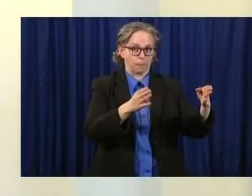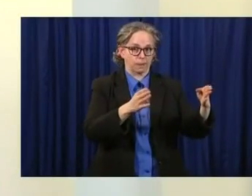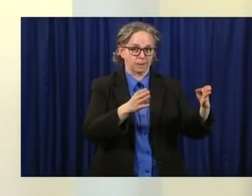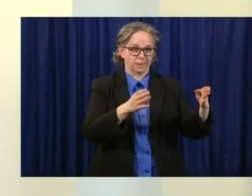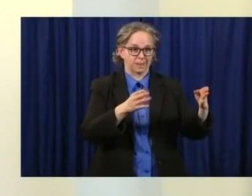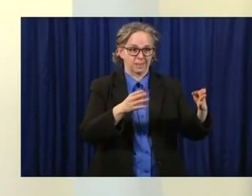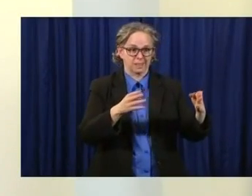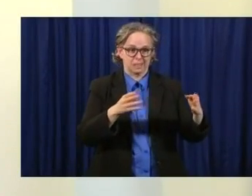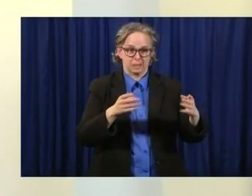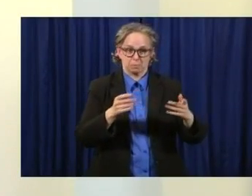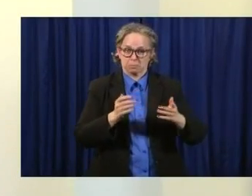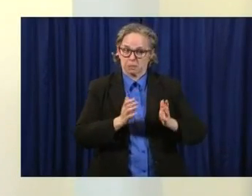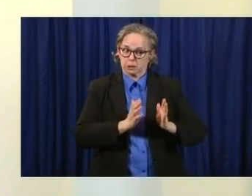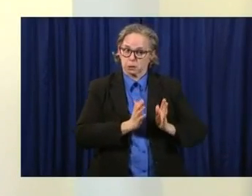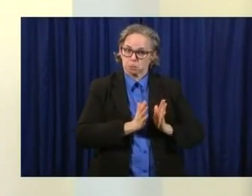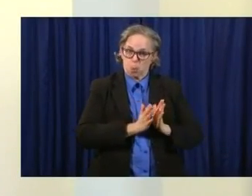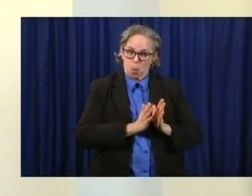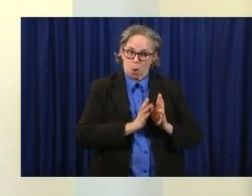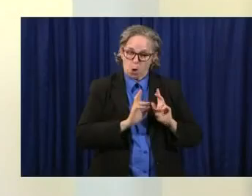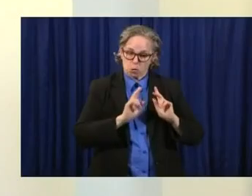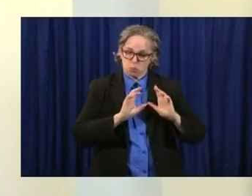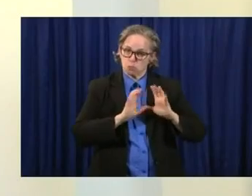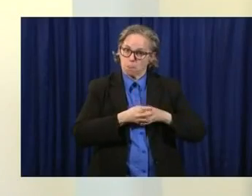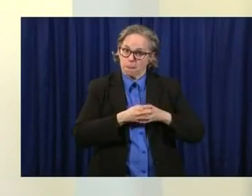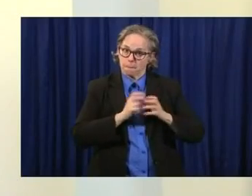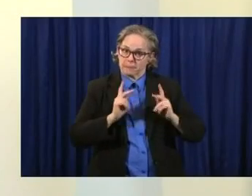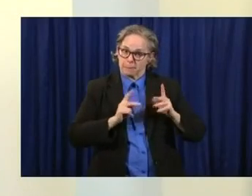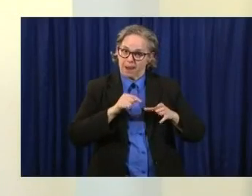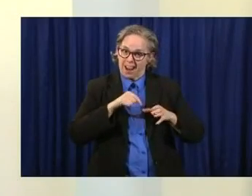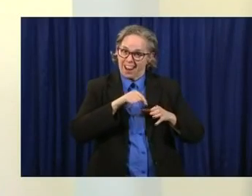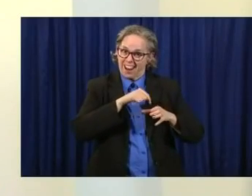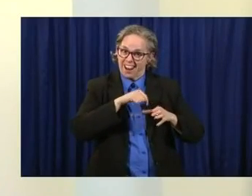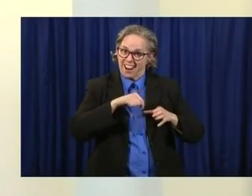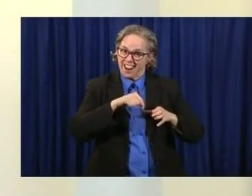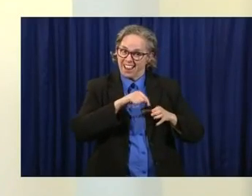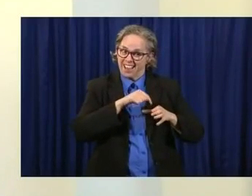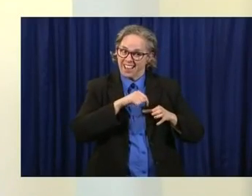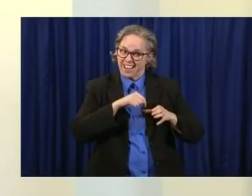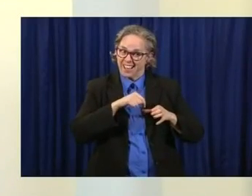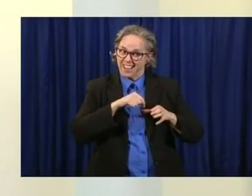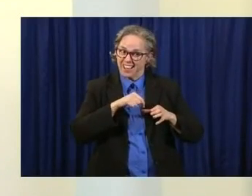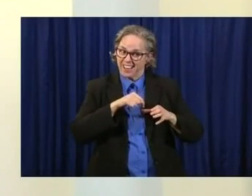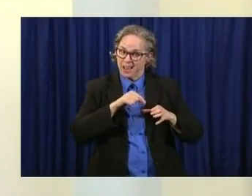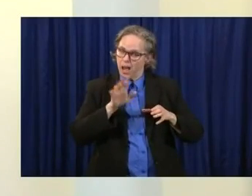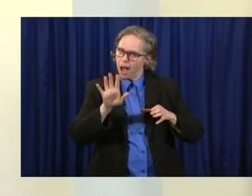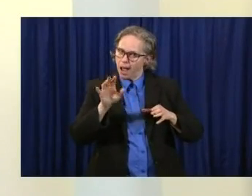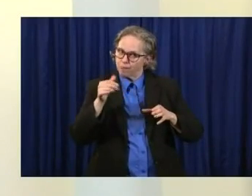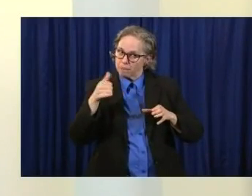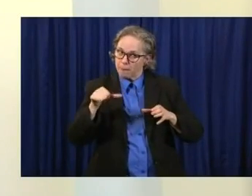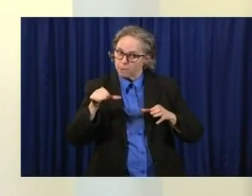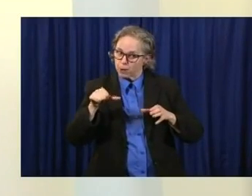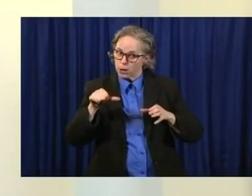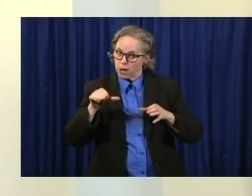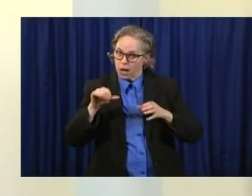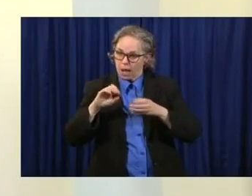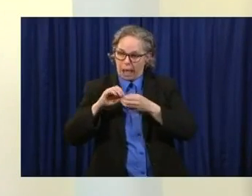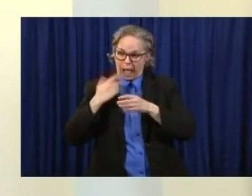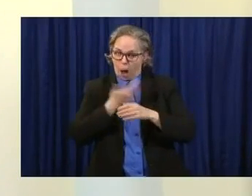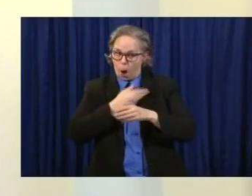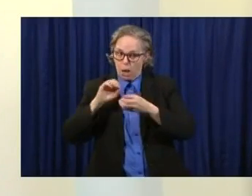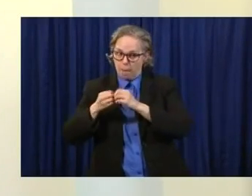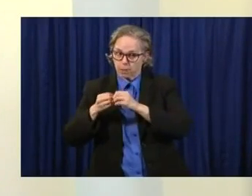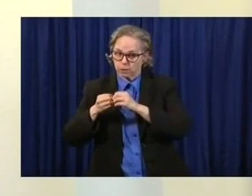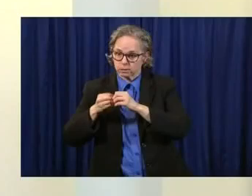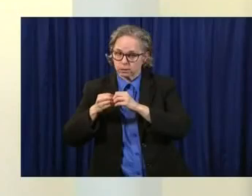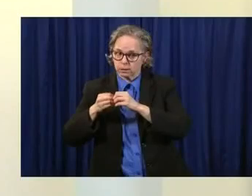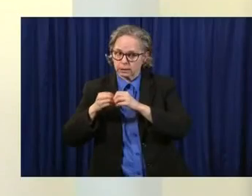people, the numbers we have seen now up to this point are based on a large majority being home. Um, we know people have